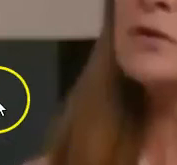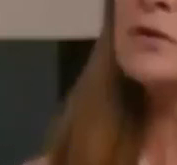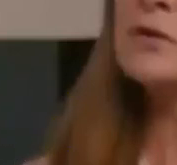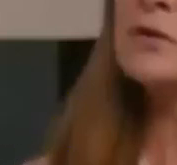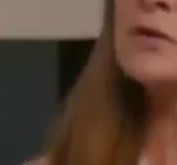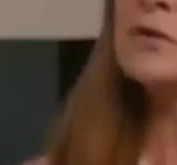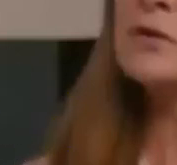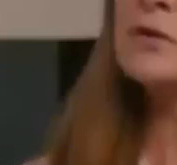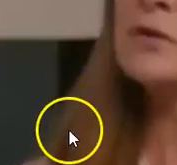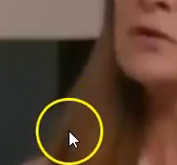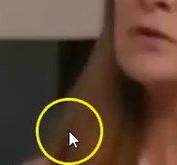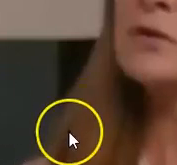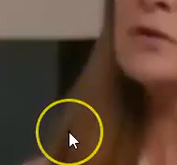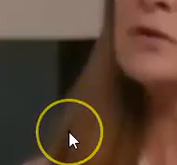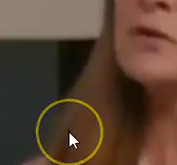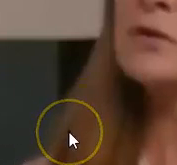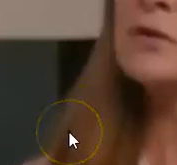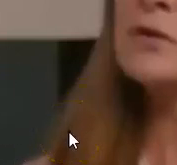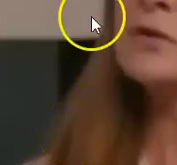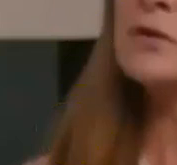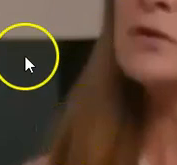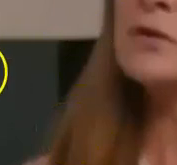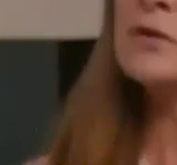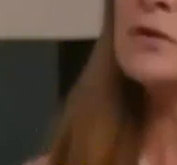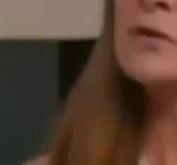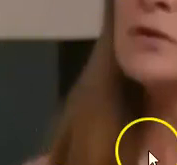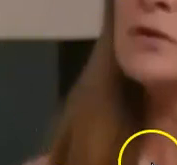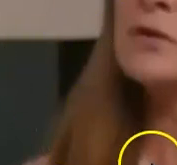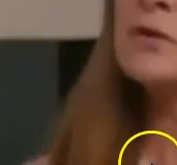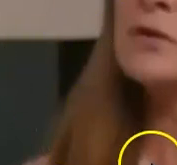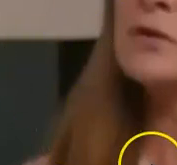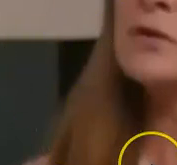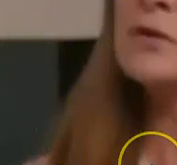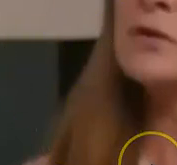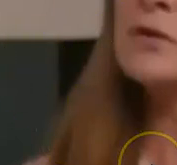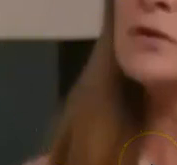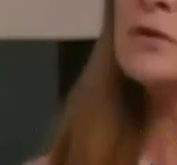psalms 83 but the conspiracy to cut you off from being a nation